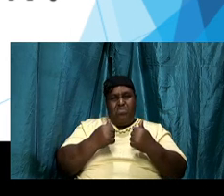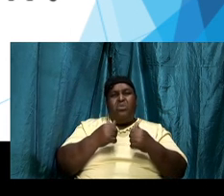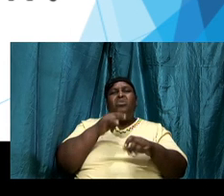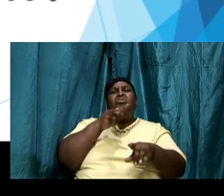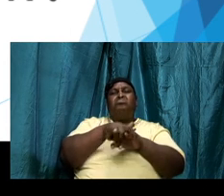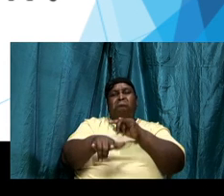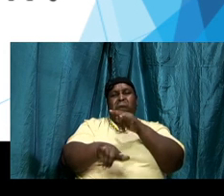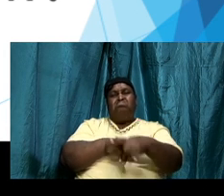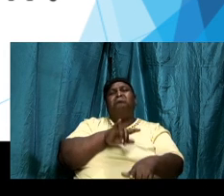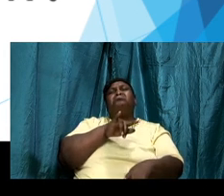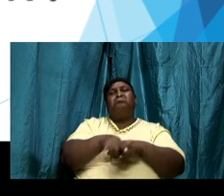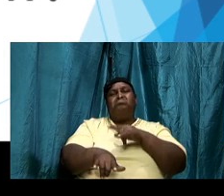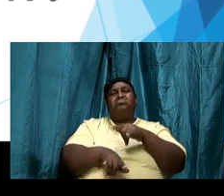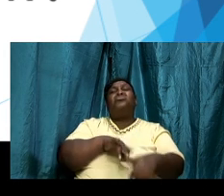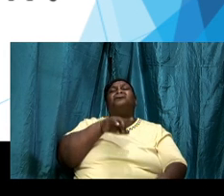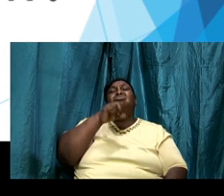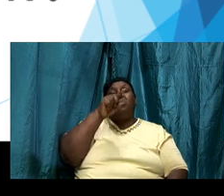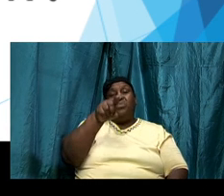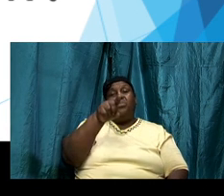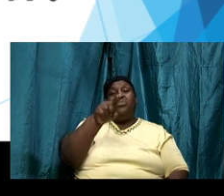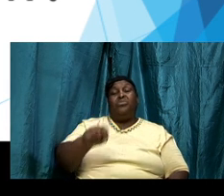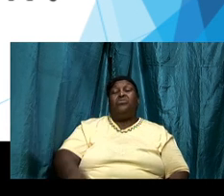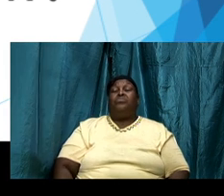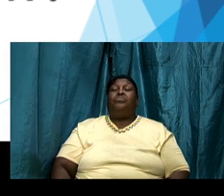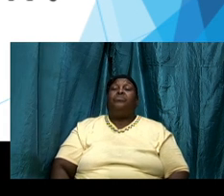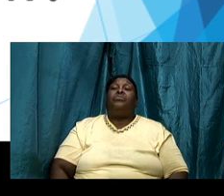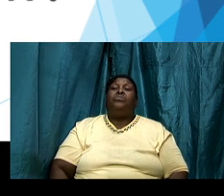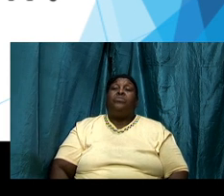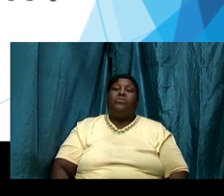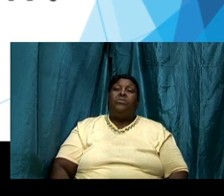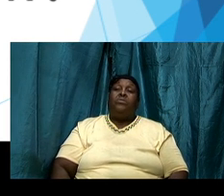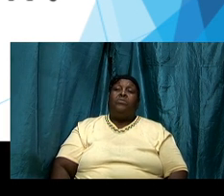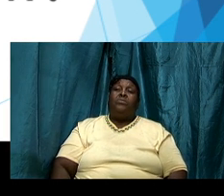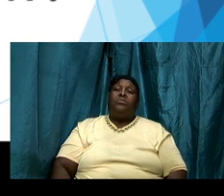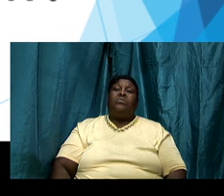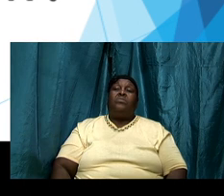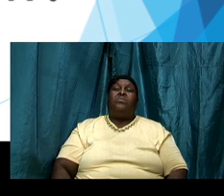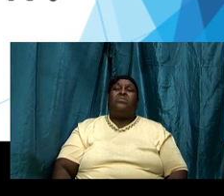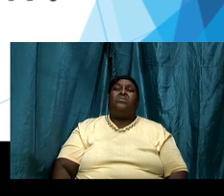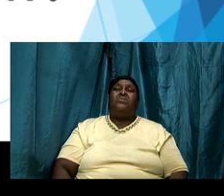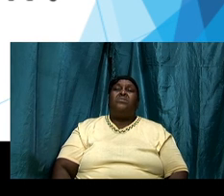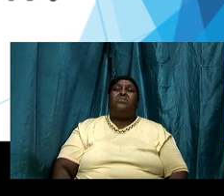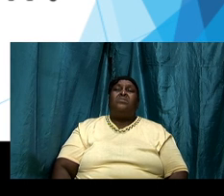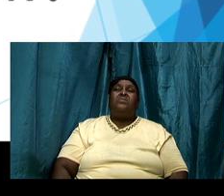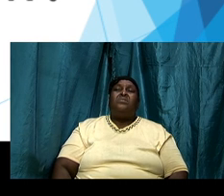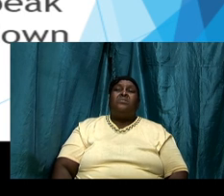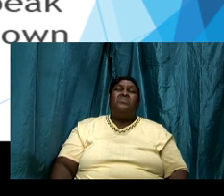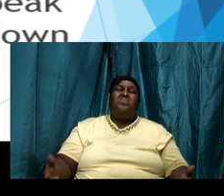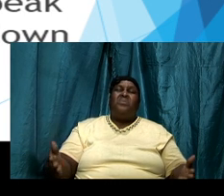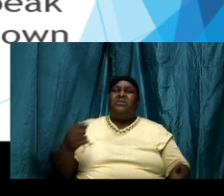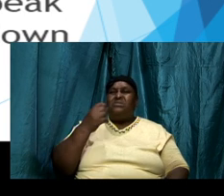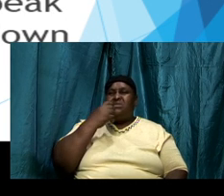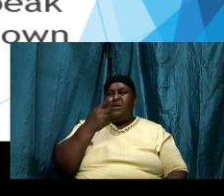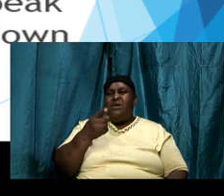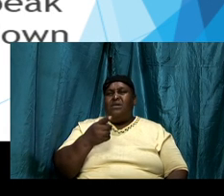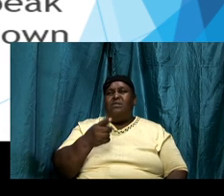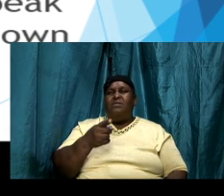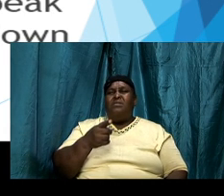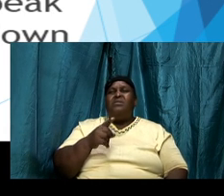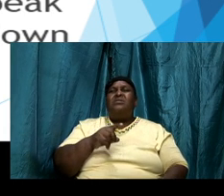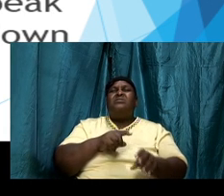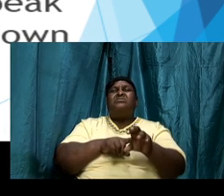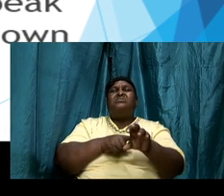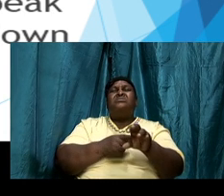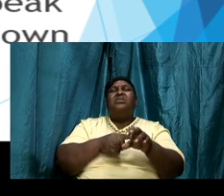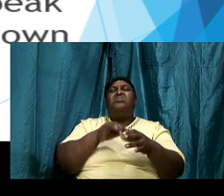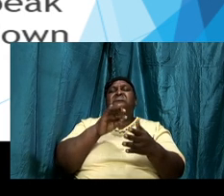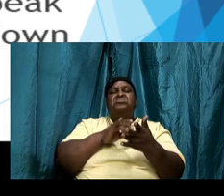get into the word and let's build our faith very important